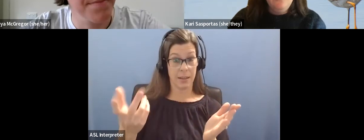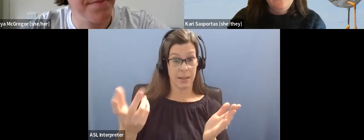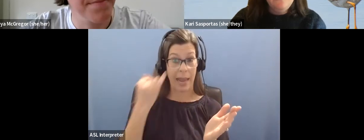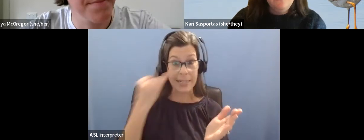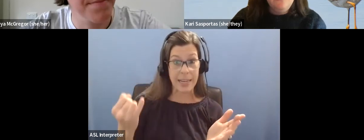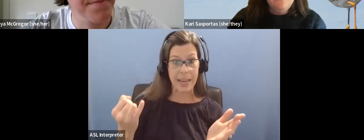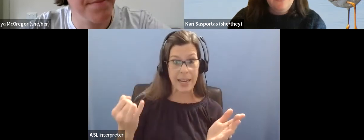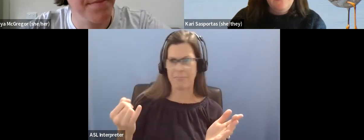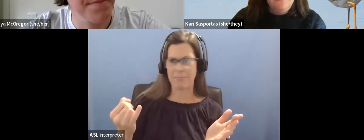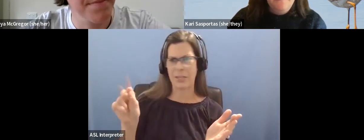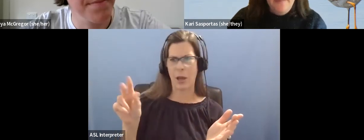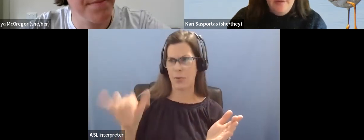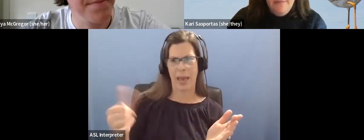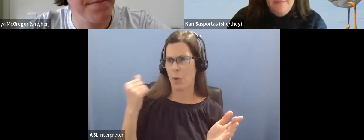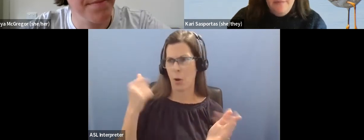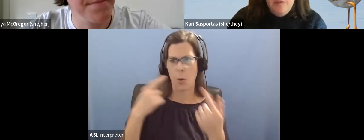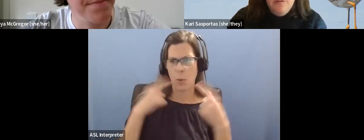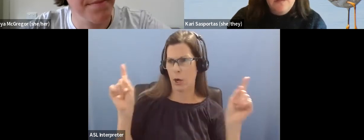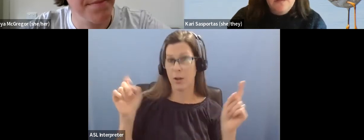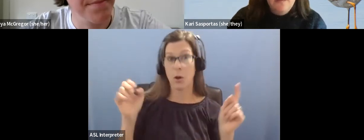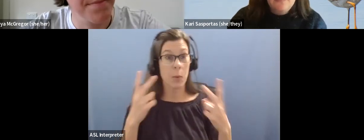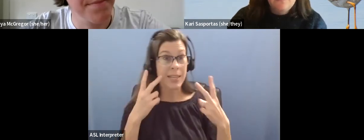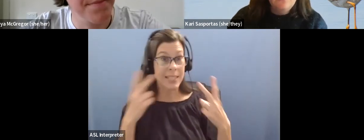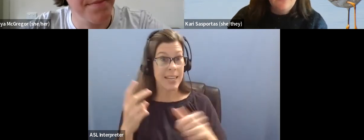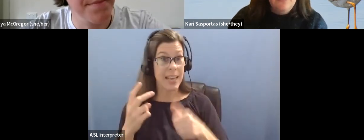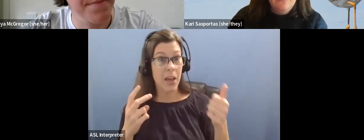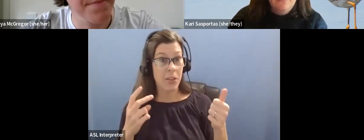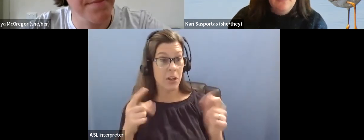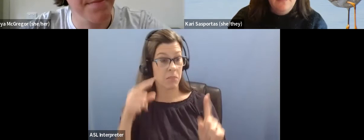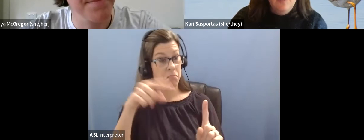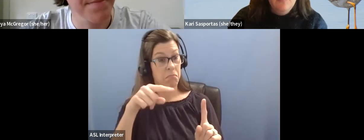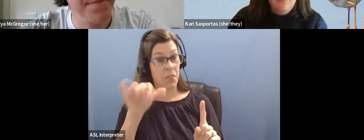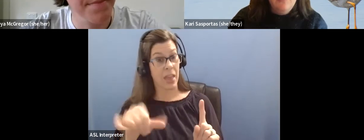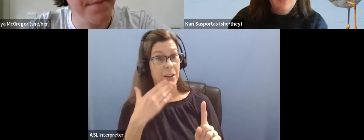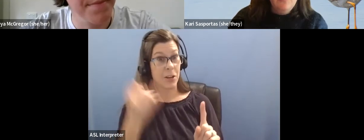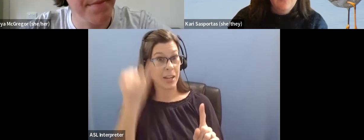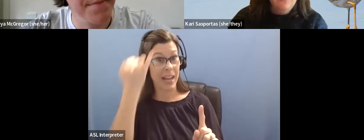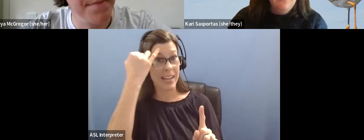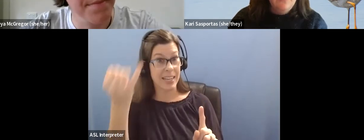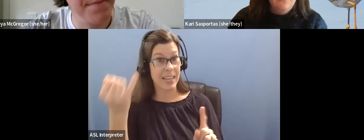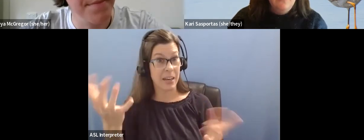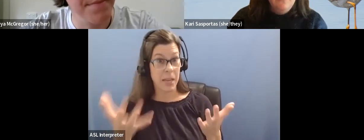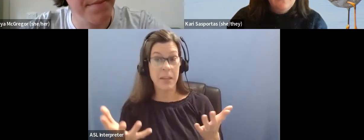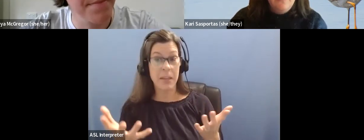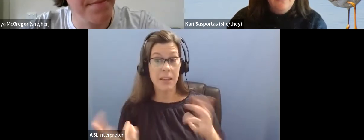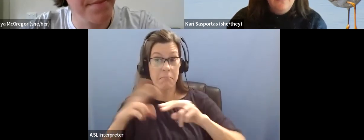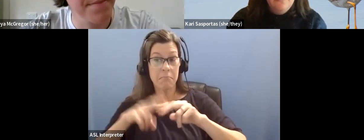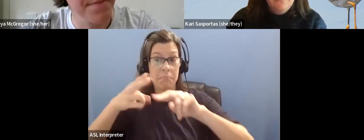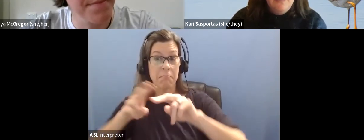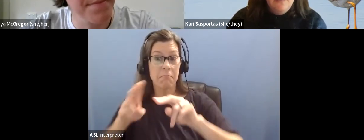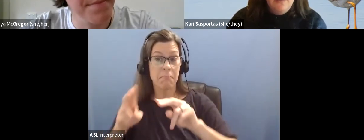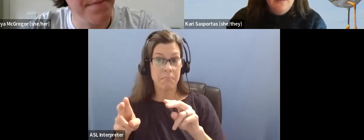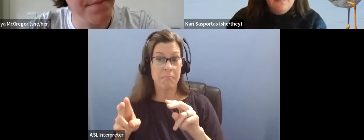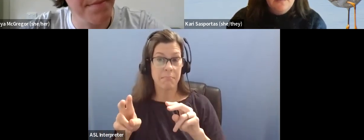or we might see something and say, um, you know, this, this is a good idea. And we think you might want to build on that. So I think